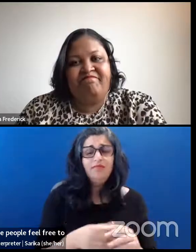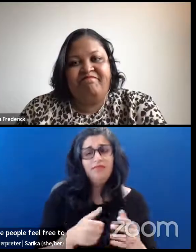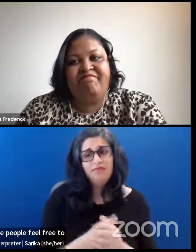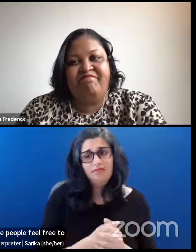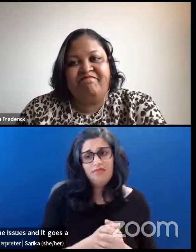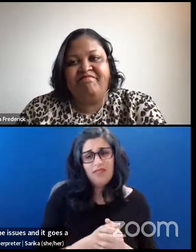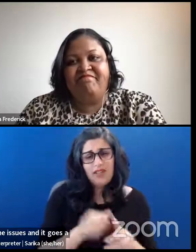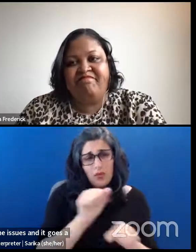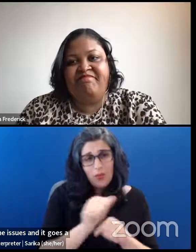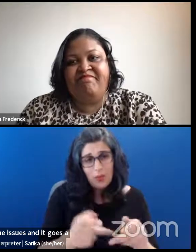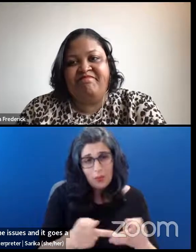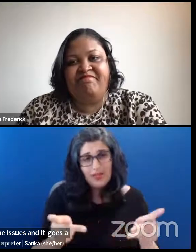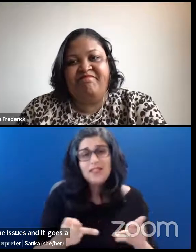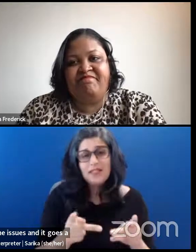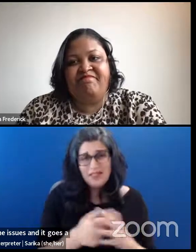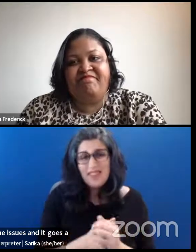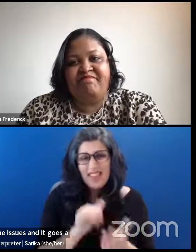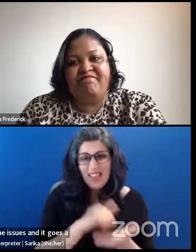workplaces.